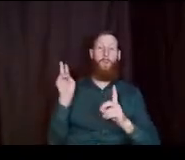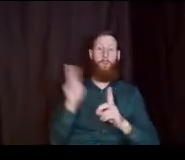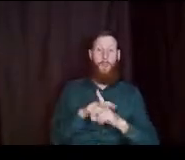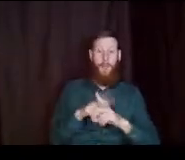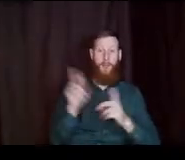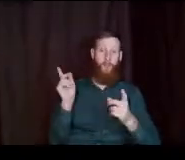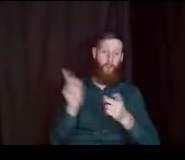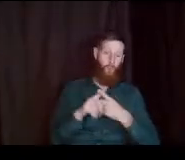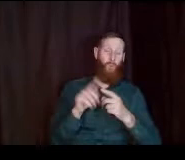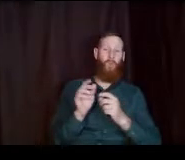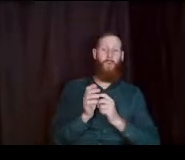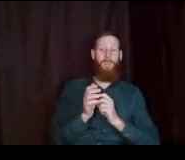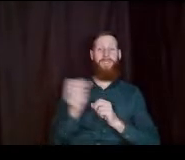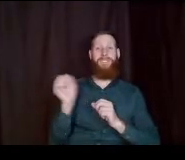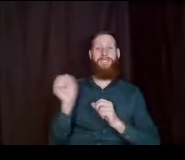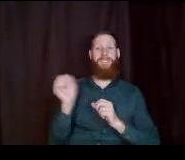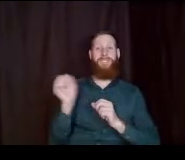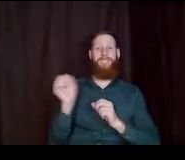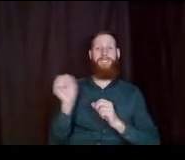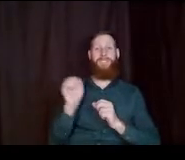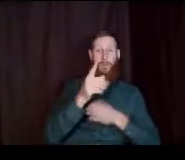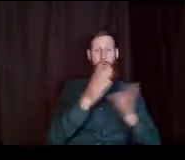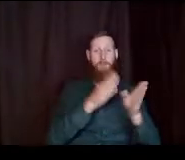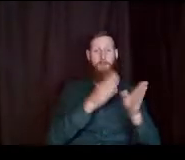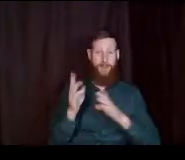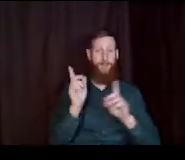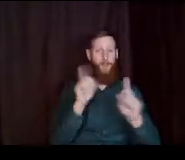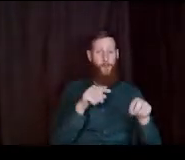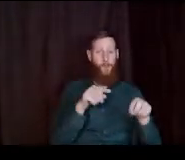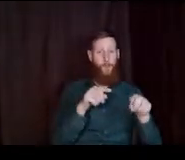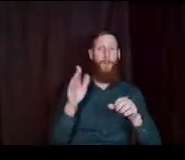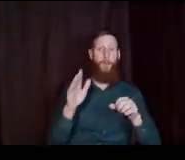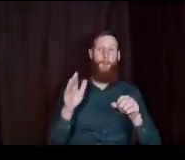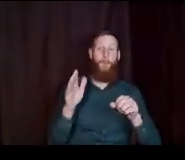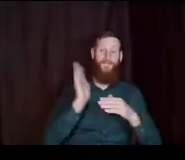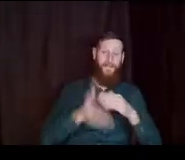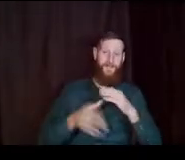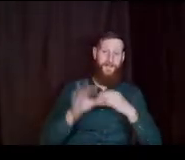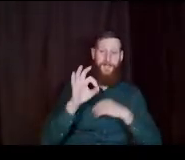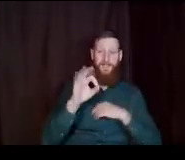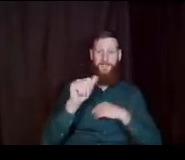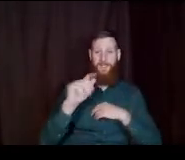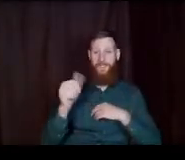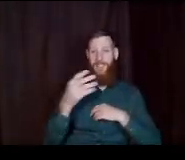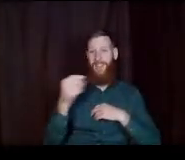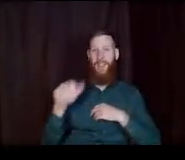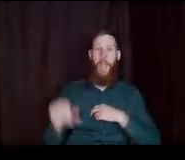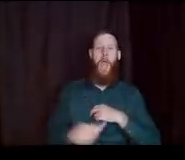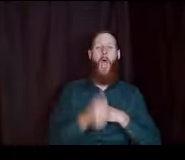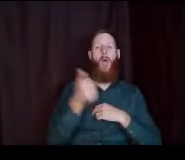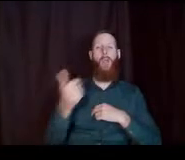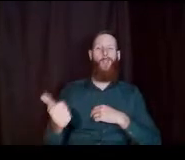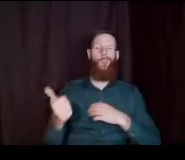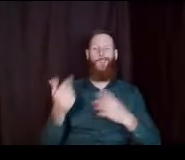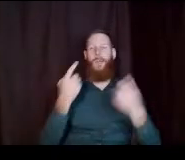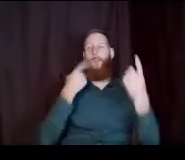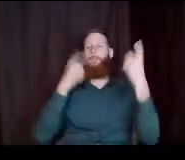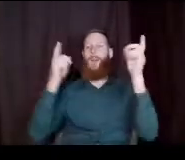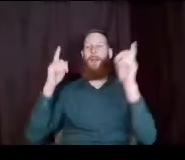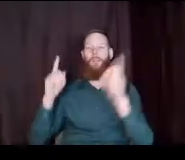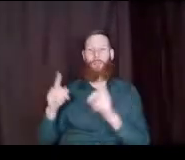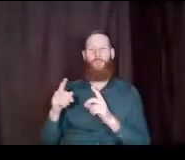the Seattle College that you plan on attending. Complete that FAFSA and complete some of the other milestones that they have, which involves